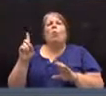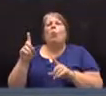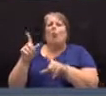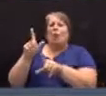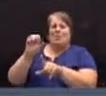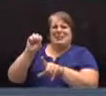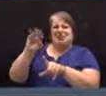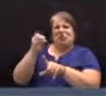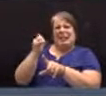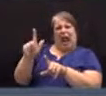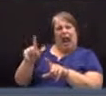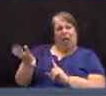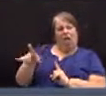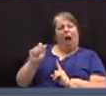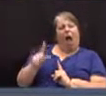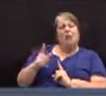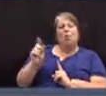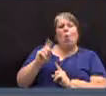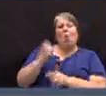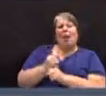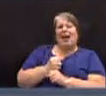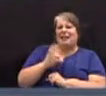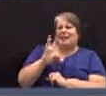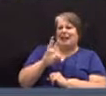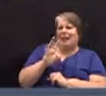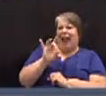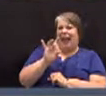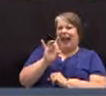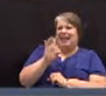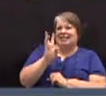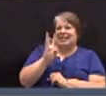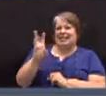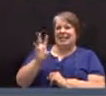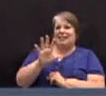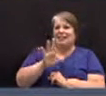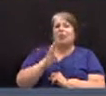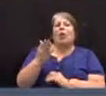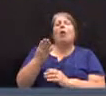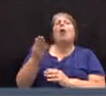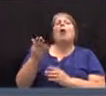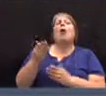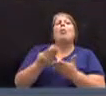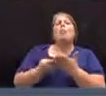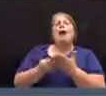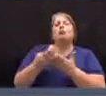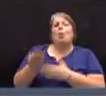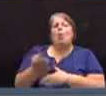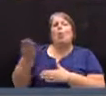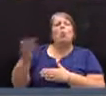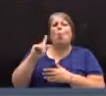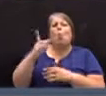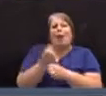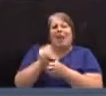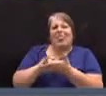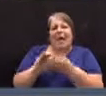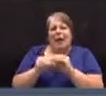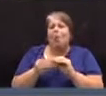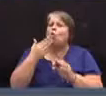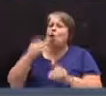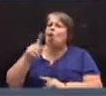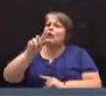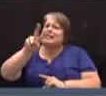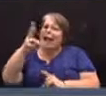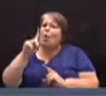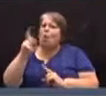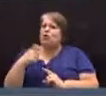$15,666, 866 that we're supposed to vote on? That is a good second question, and if